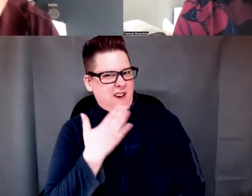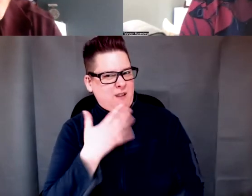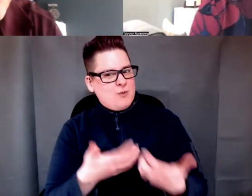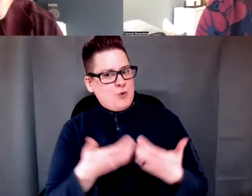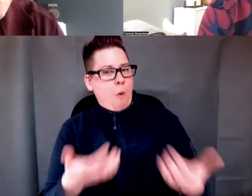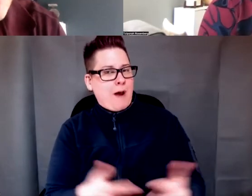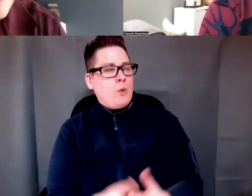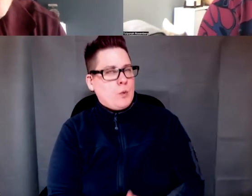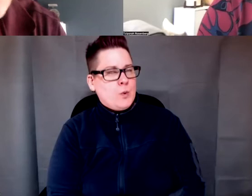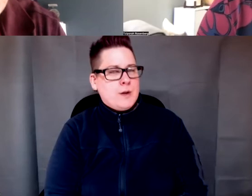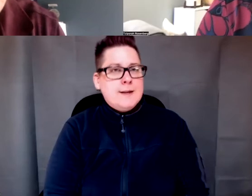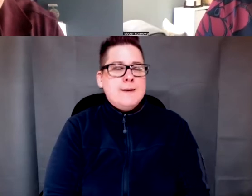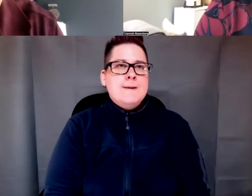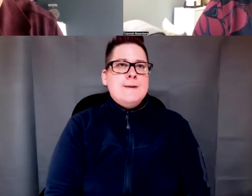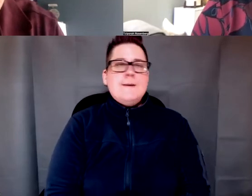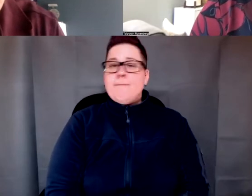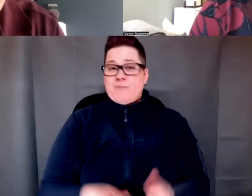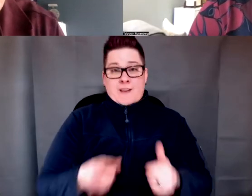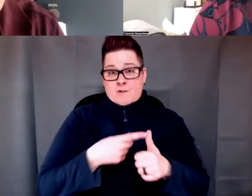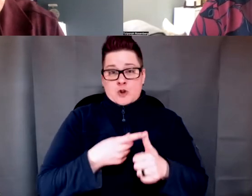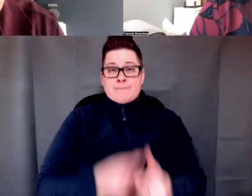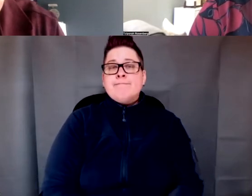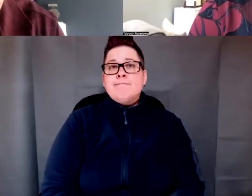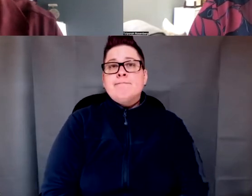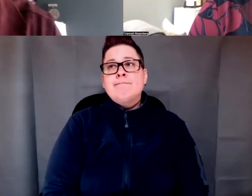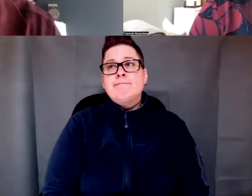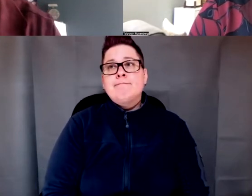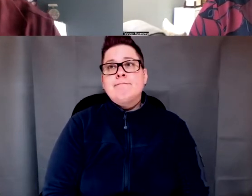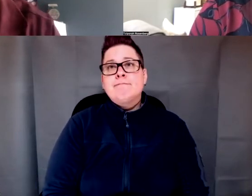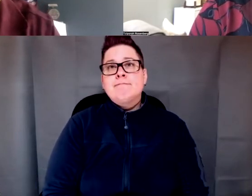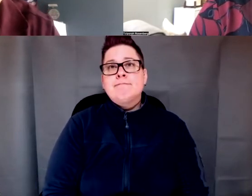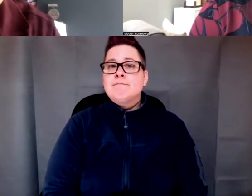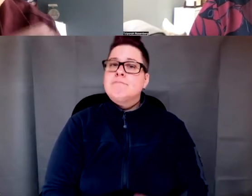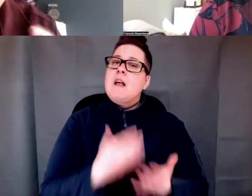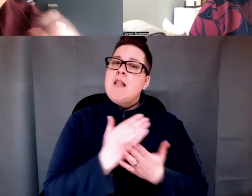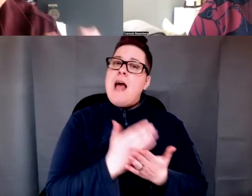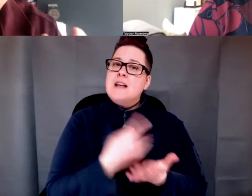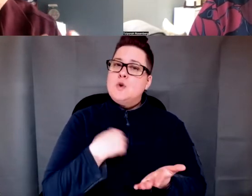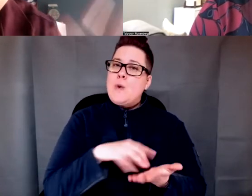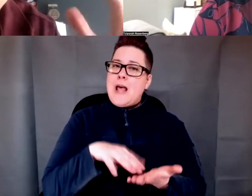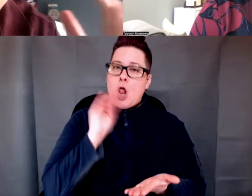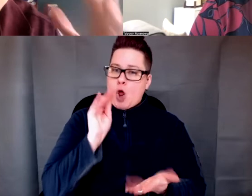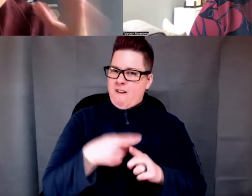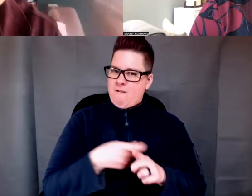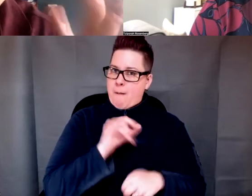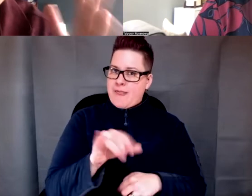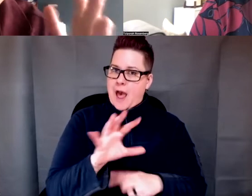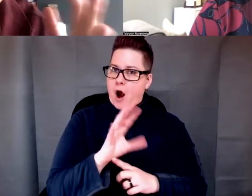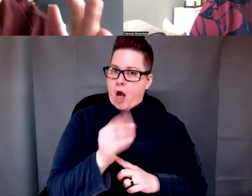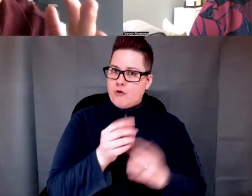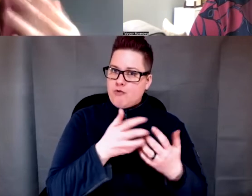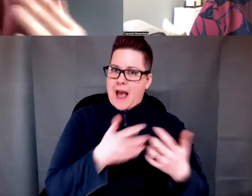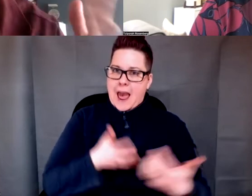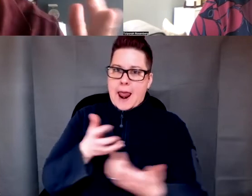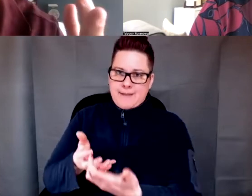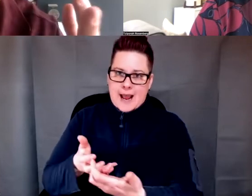extremely important. The first one would be the lessons with learning cultural adaptation and cultural adaptation.